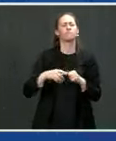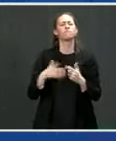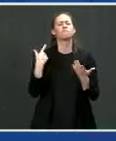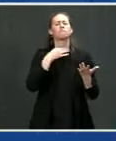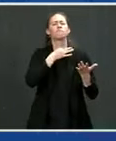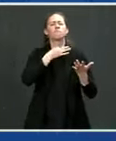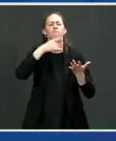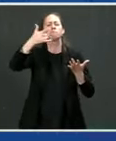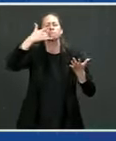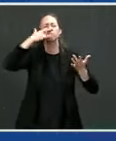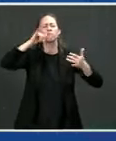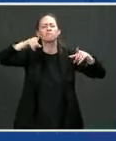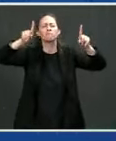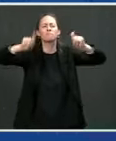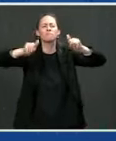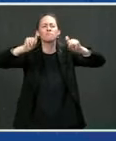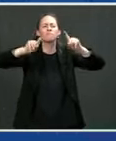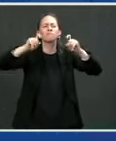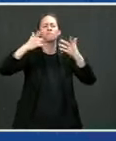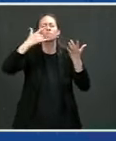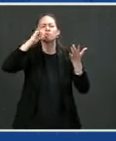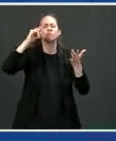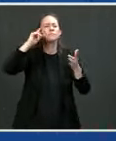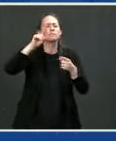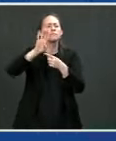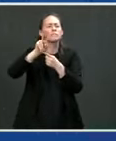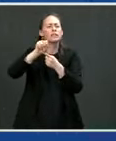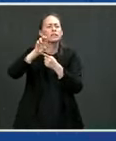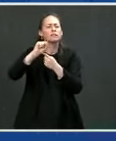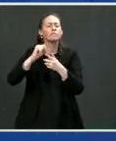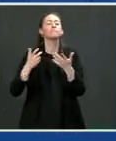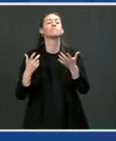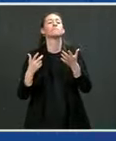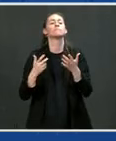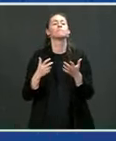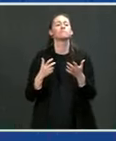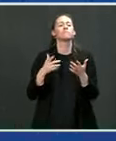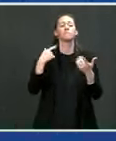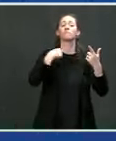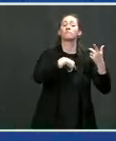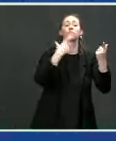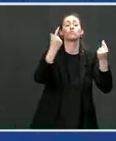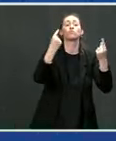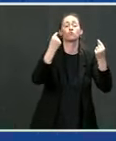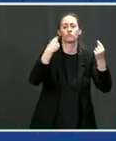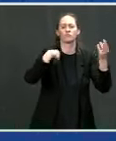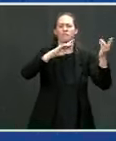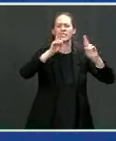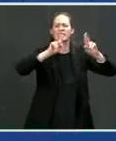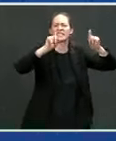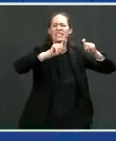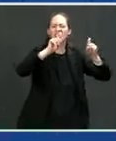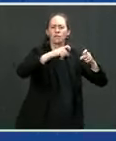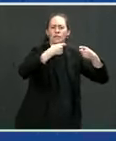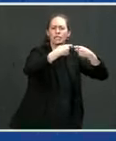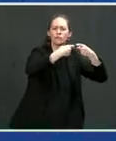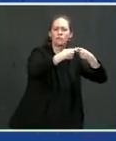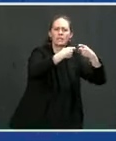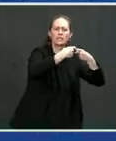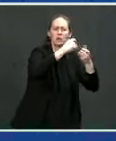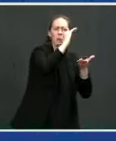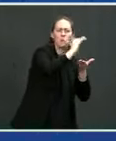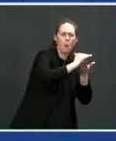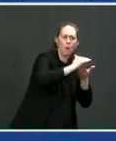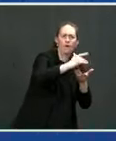through? We do a lot of low voltage, high voltage testing. We do a lot of grounding and bonding testing. That's resistance